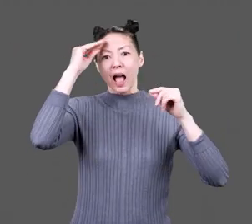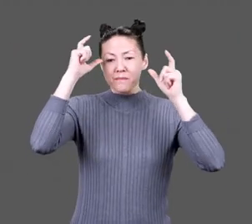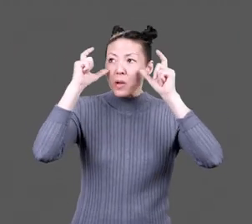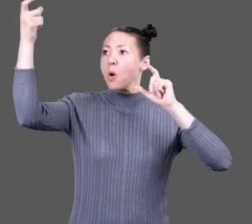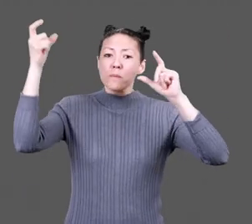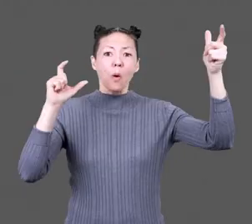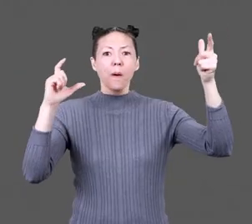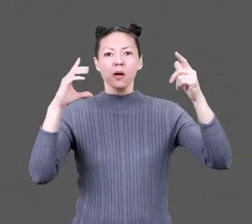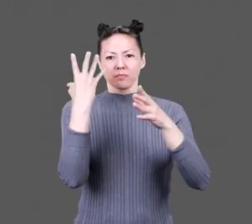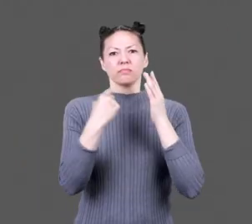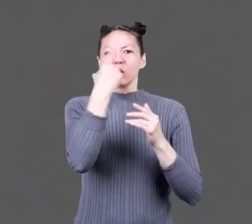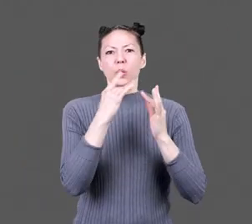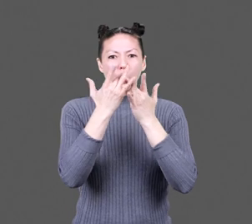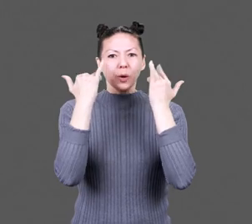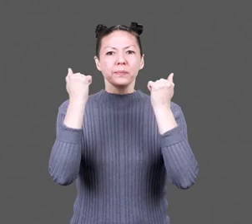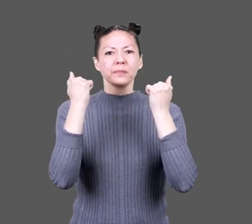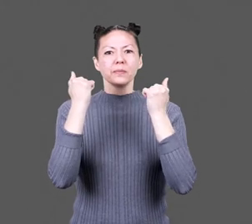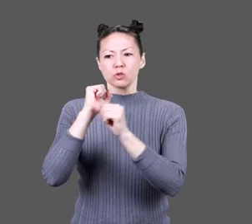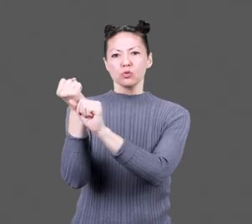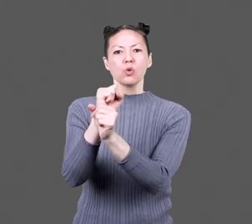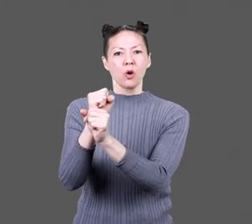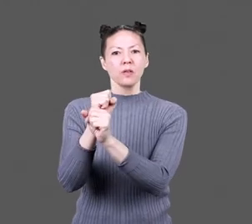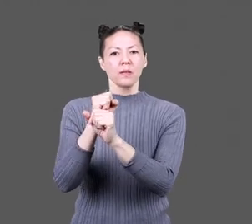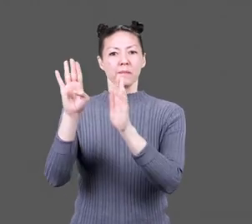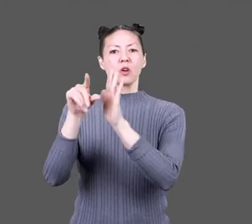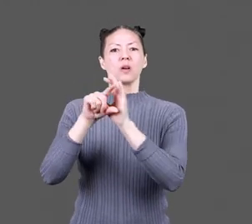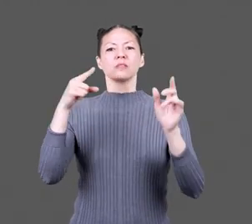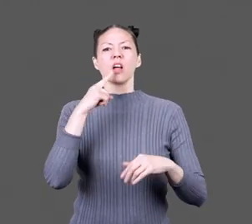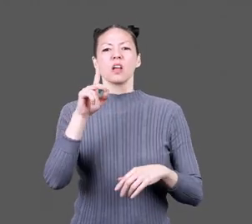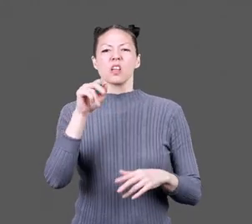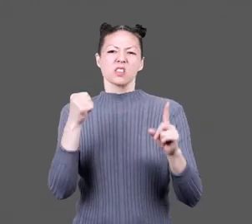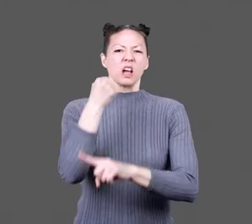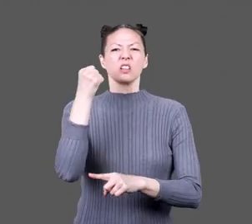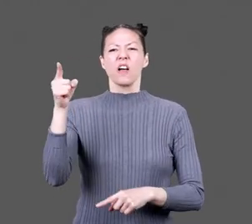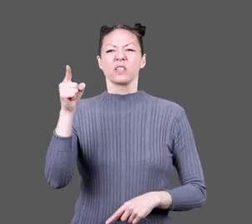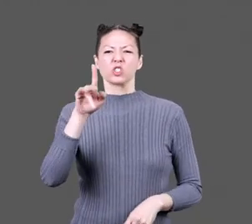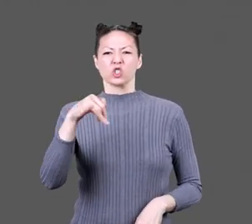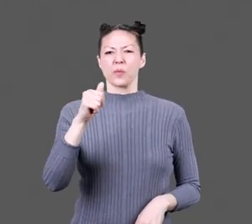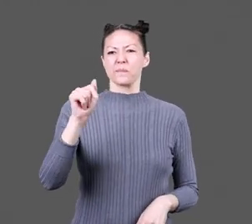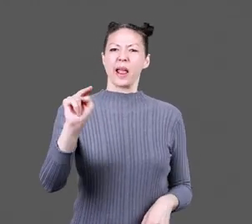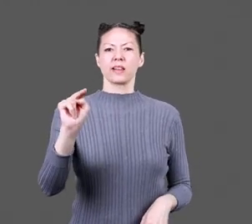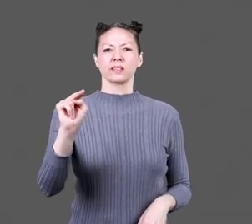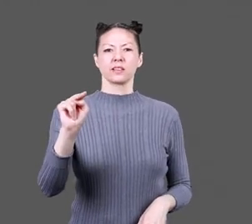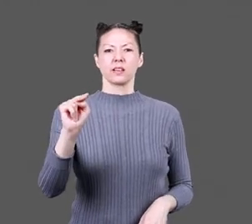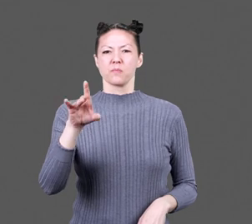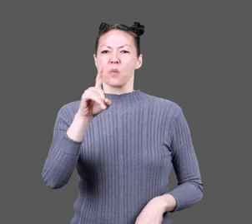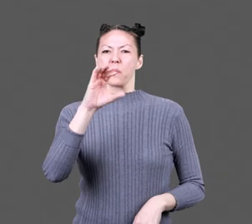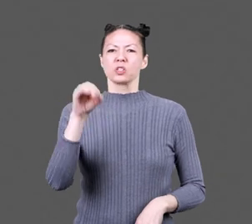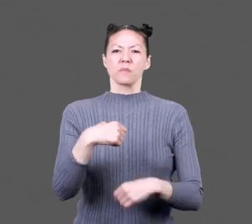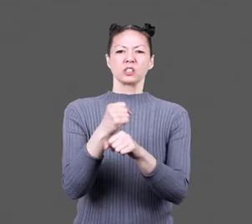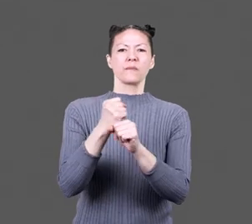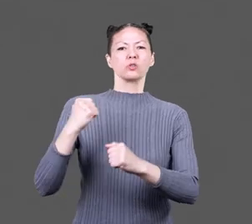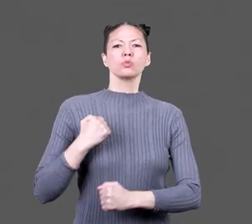hat fly from his missing face. A sword hangs from his side. On a red background, knock the pan off Japan. Be a